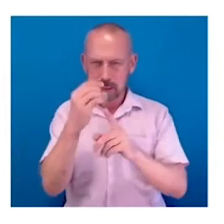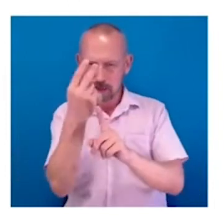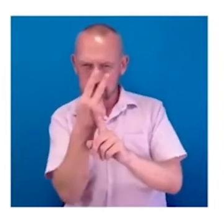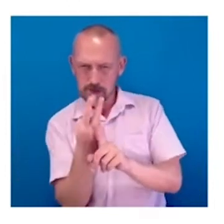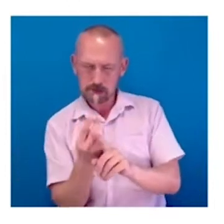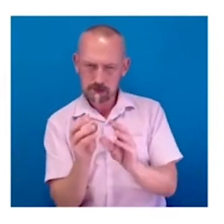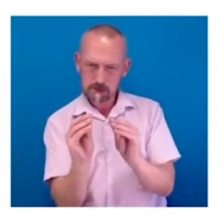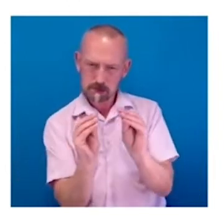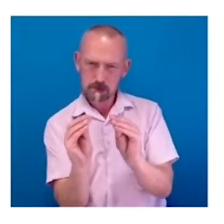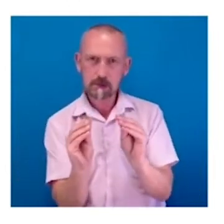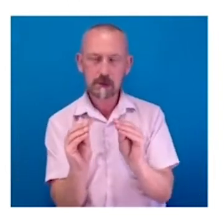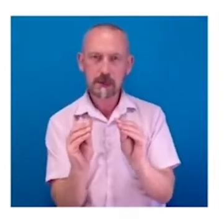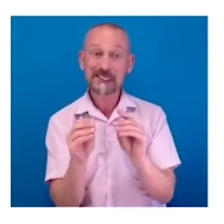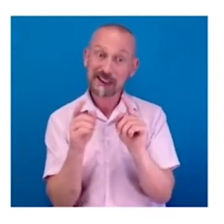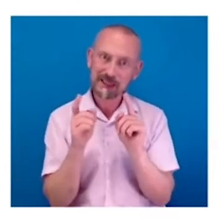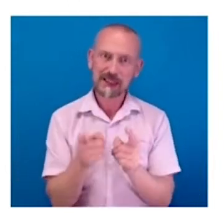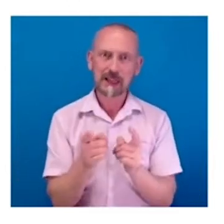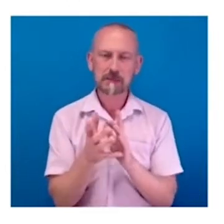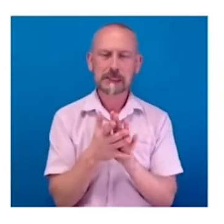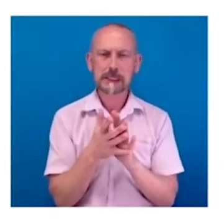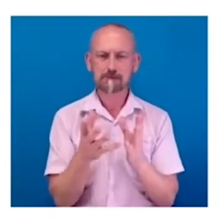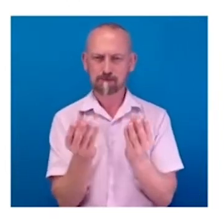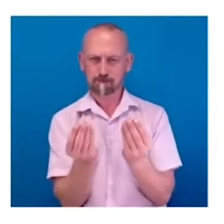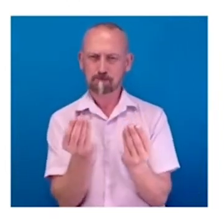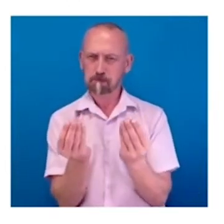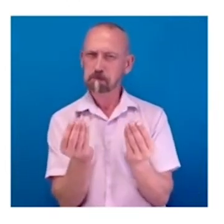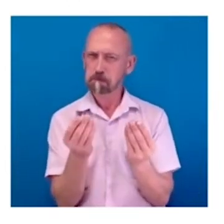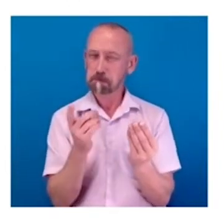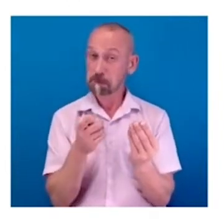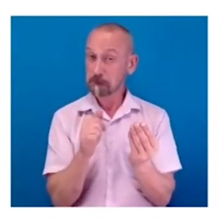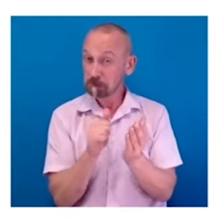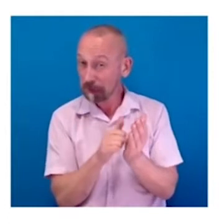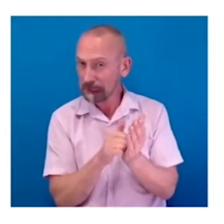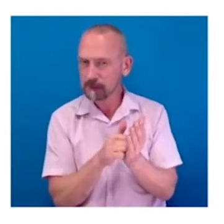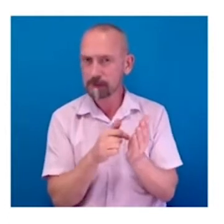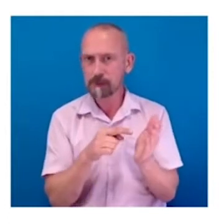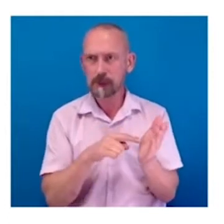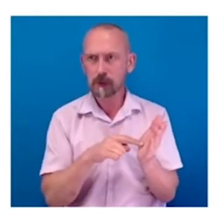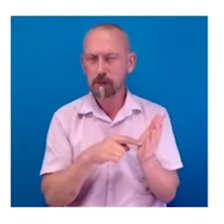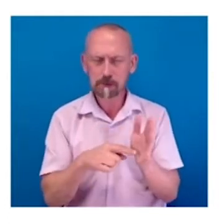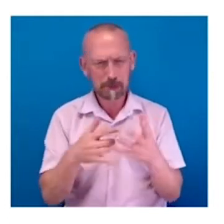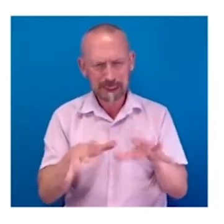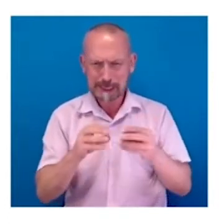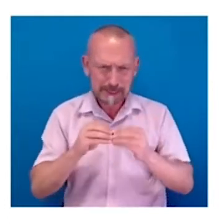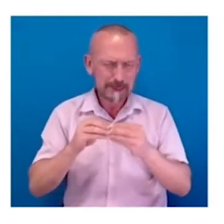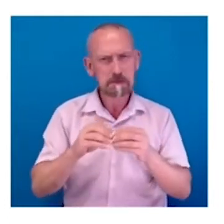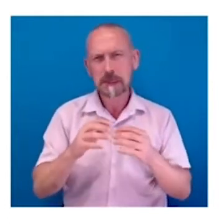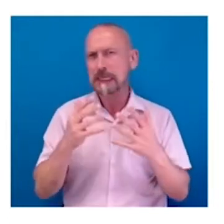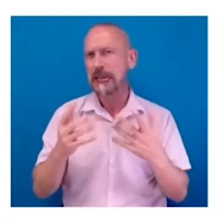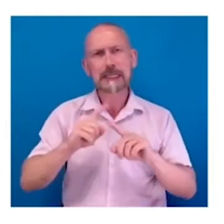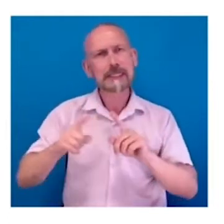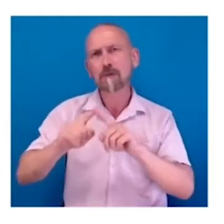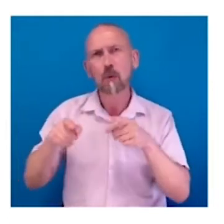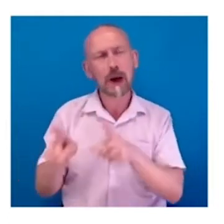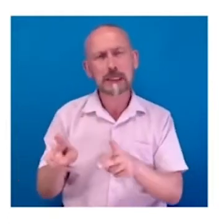already establish a direction. We presented about 10 different variants of the typeface and 10 different